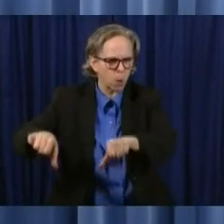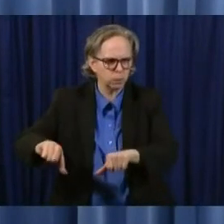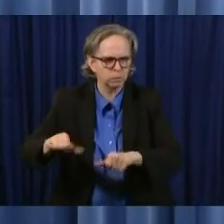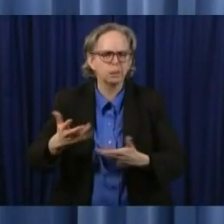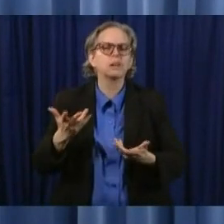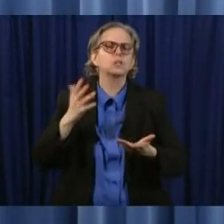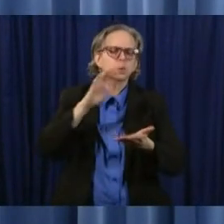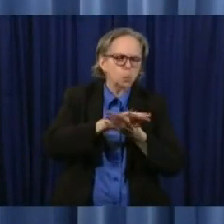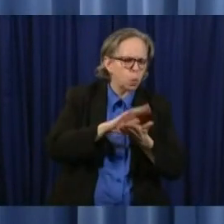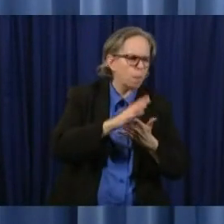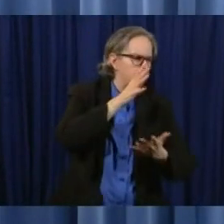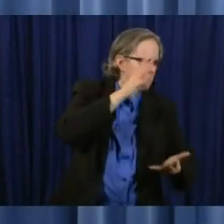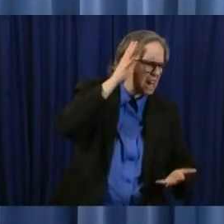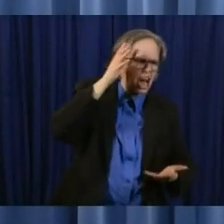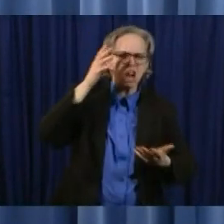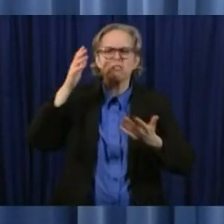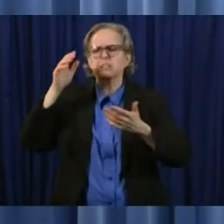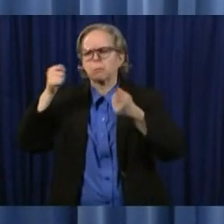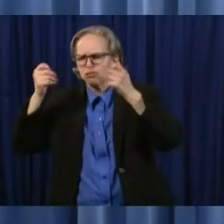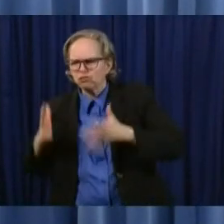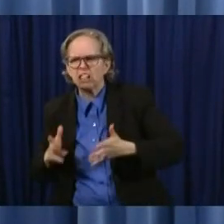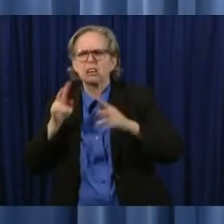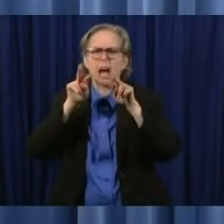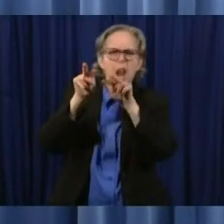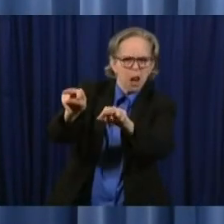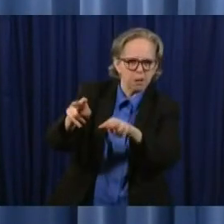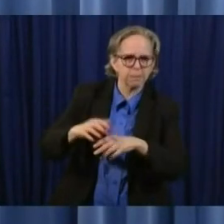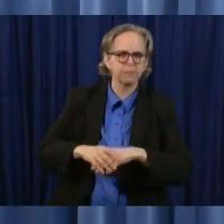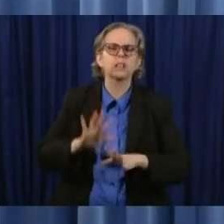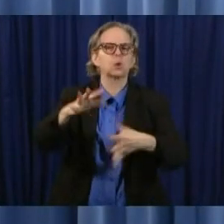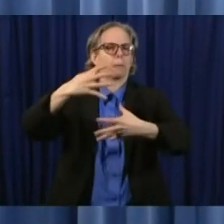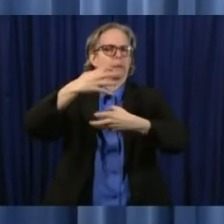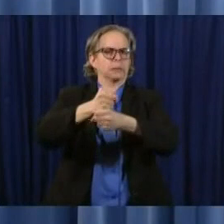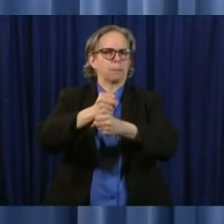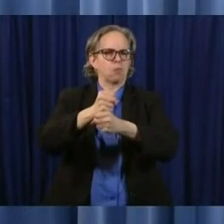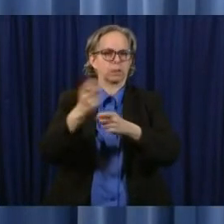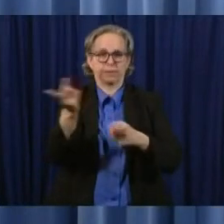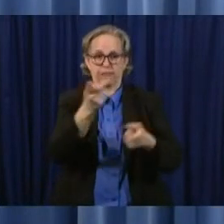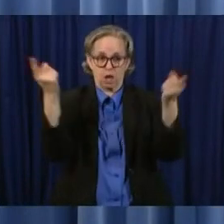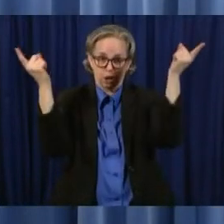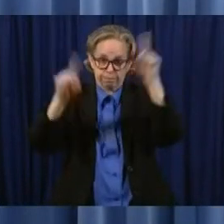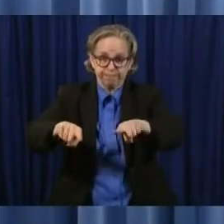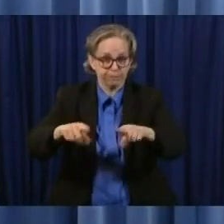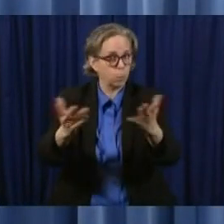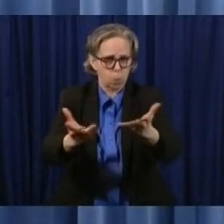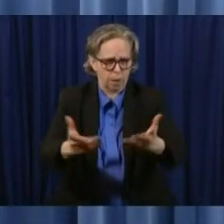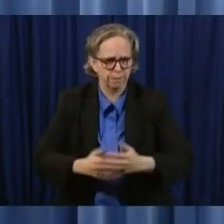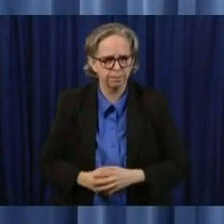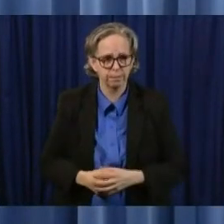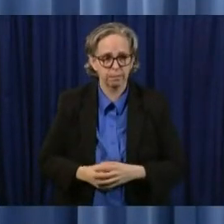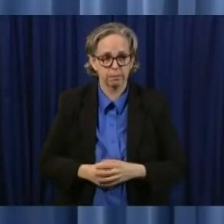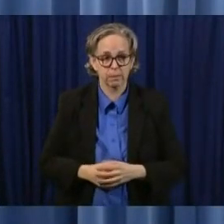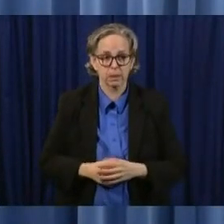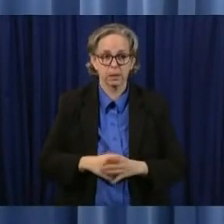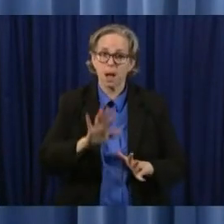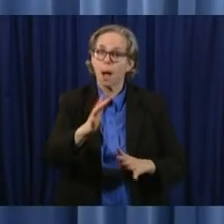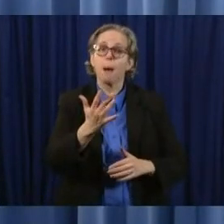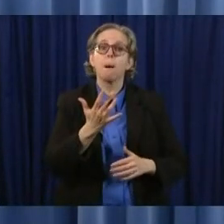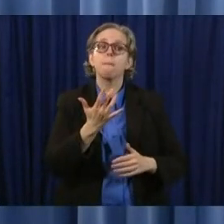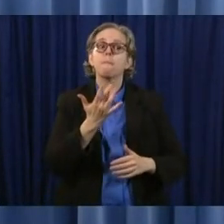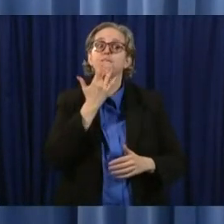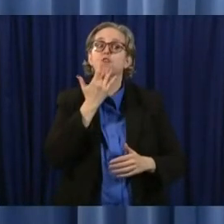a look at it but this is a summary first and most preferred is a virtual